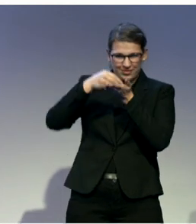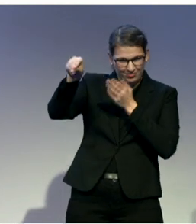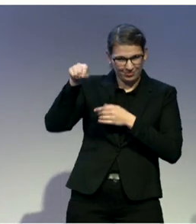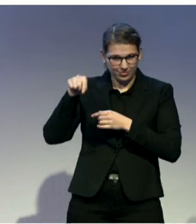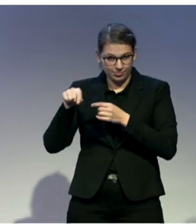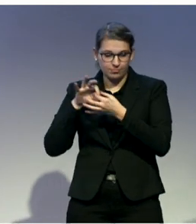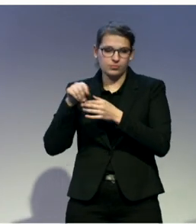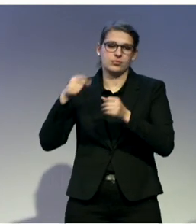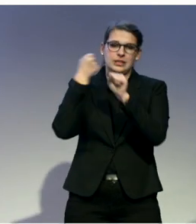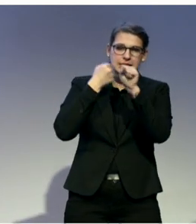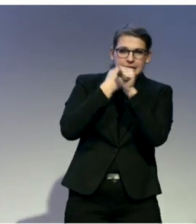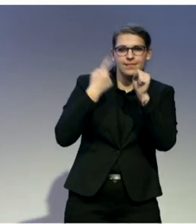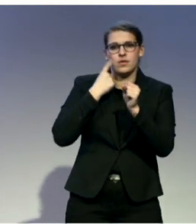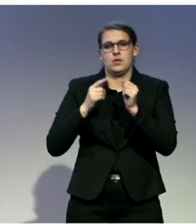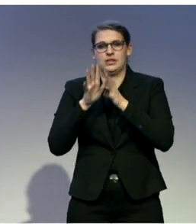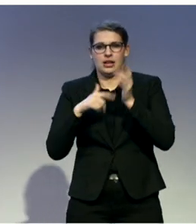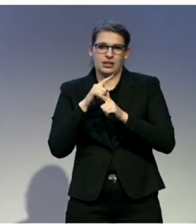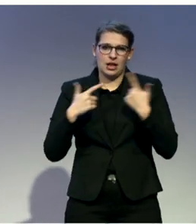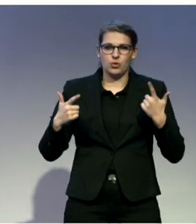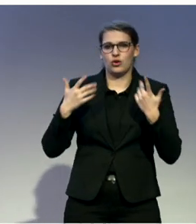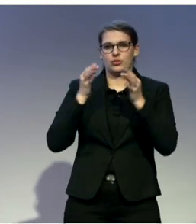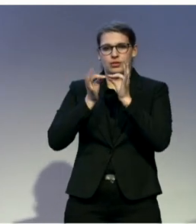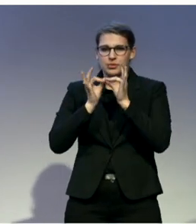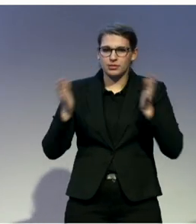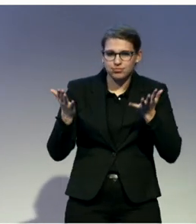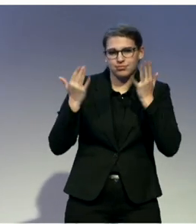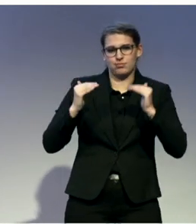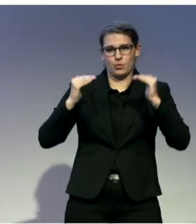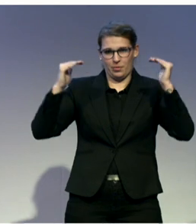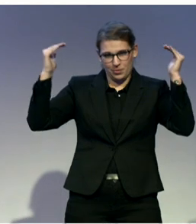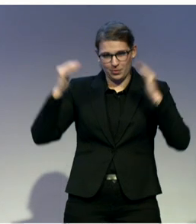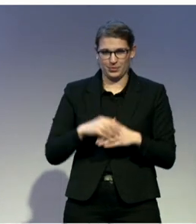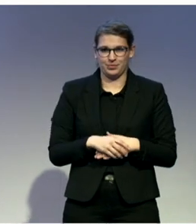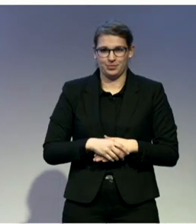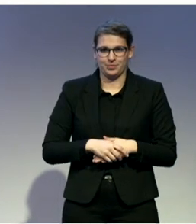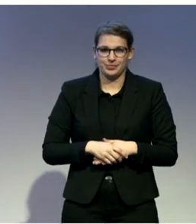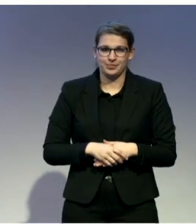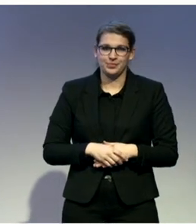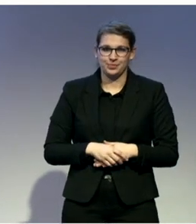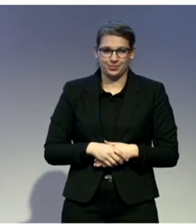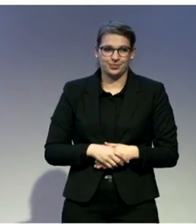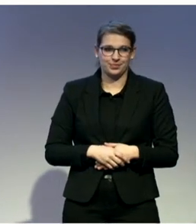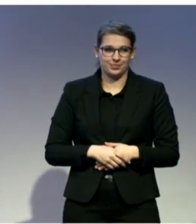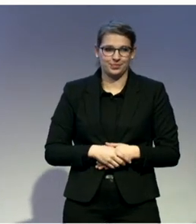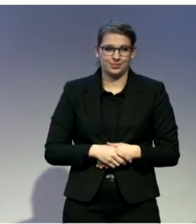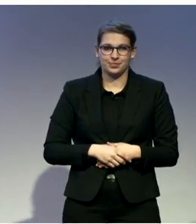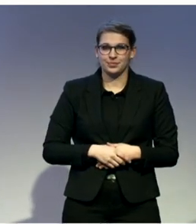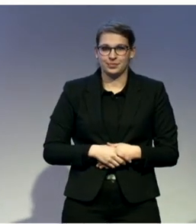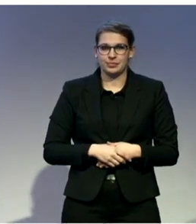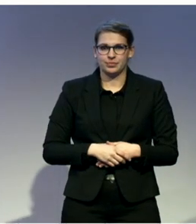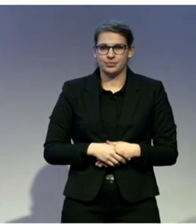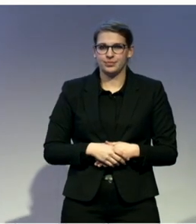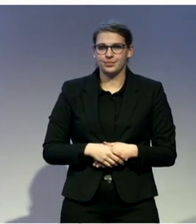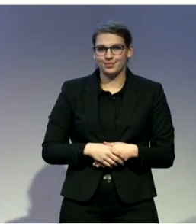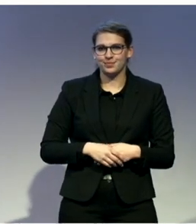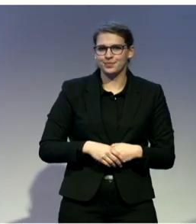Really quickly, accessibility people easily think about the physical aspects, but we know that the physical is not